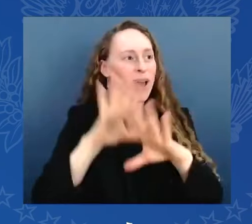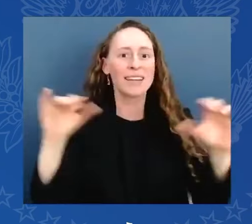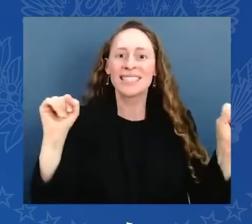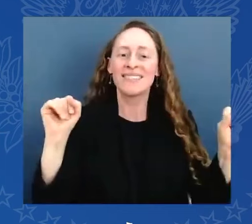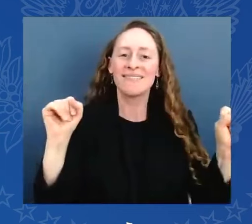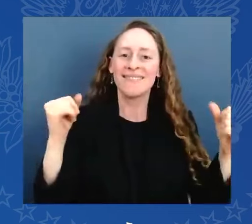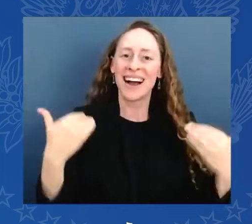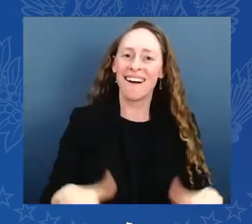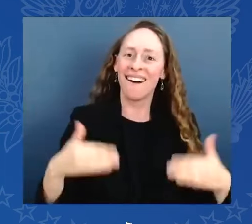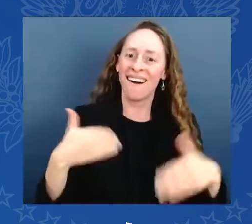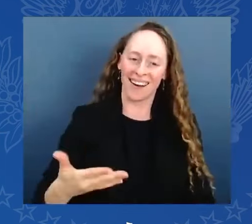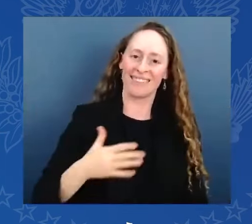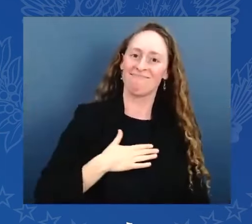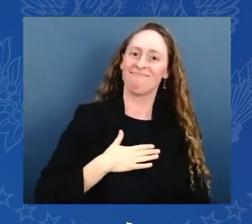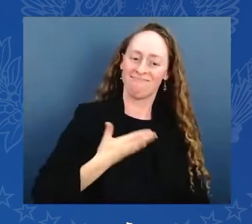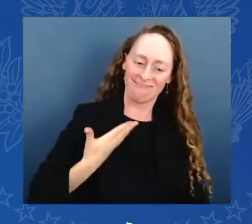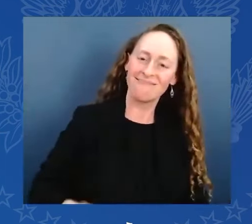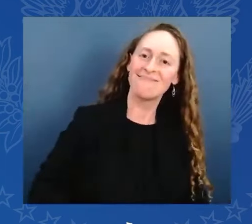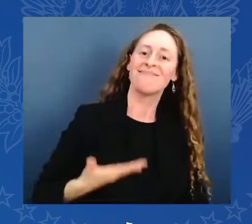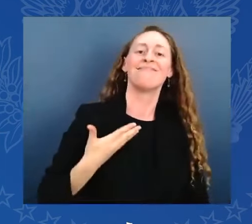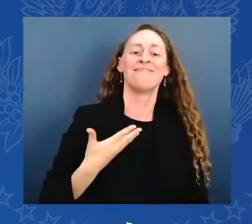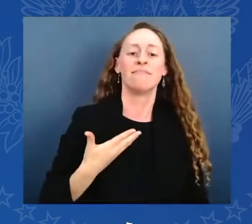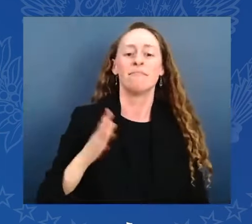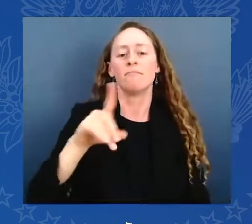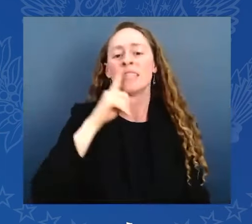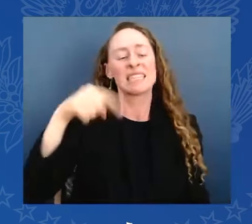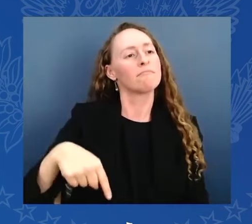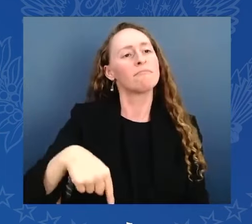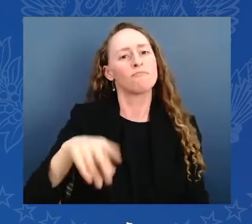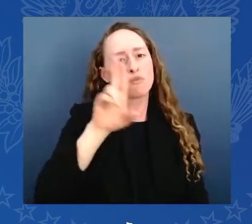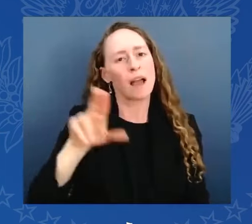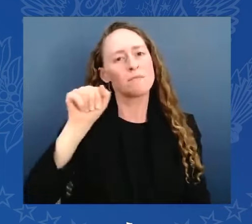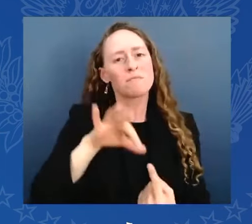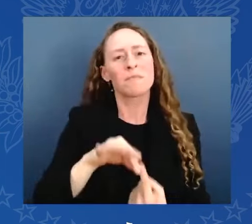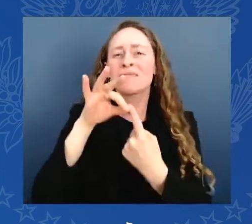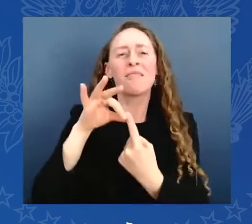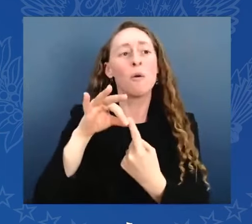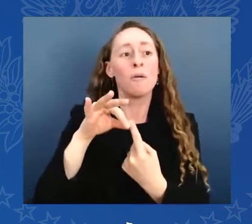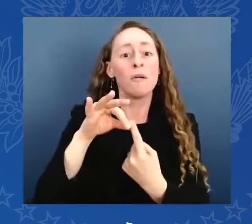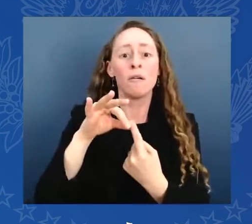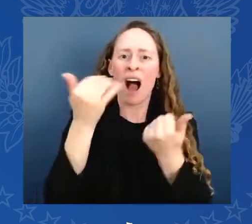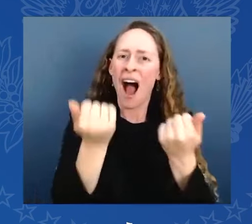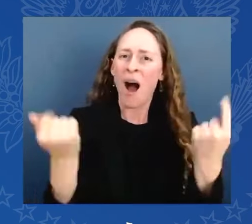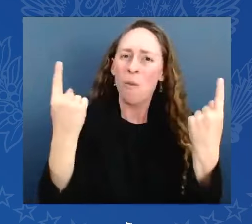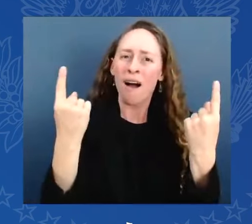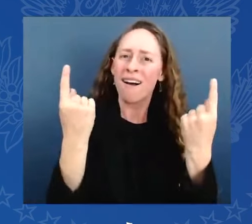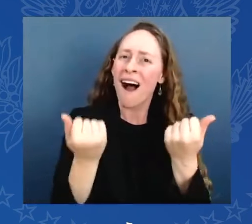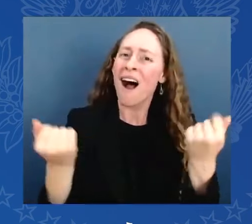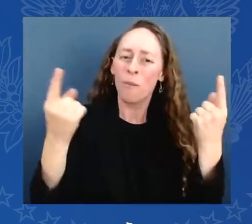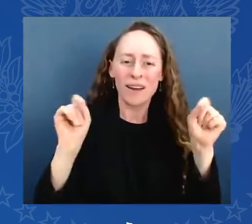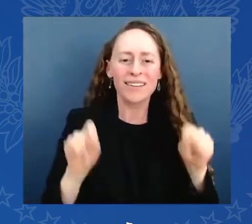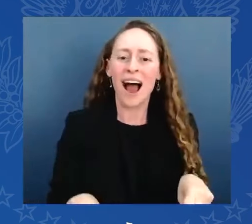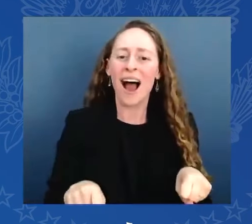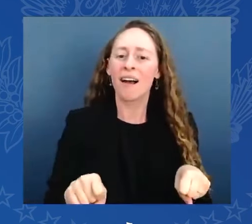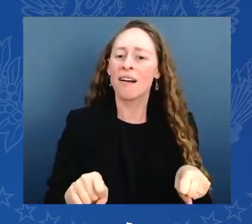America. We are a nation of promise and possibilities, of dreamers and doers, of ordinary Americans